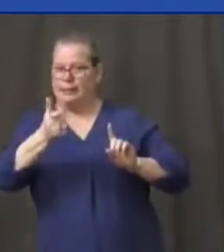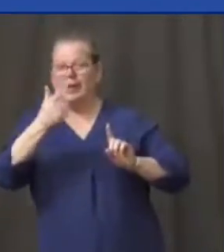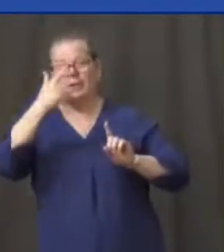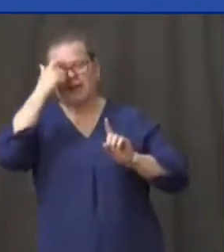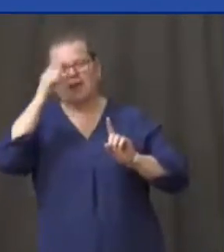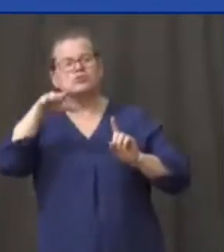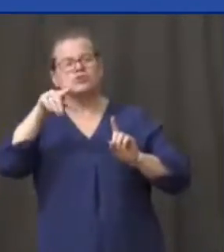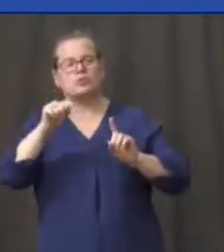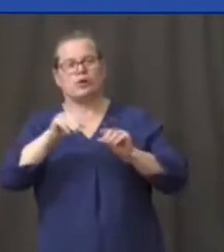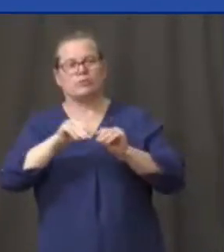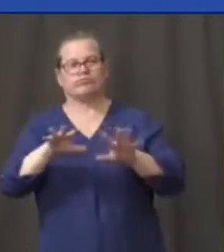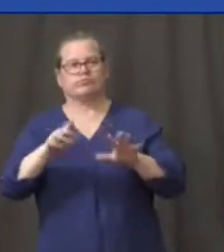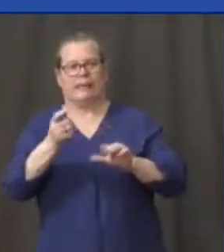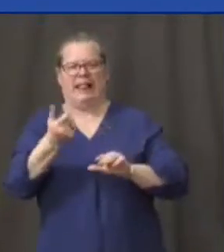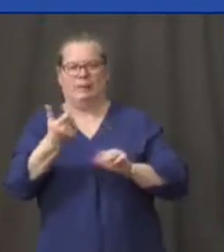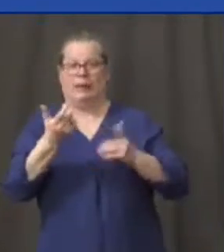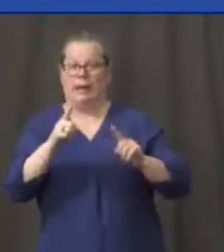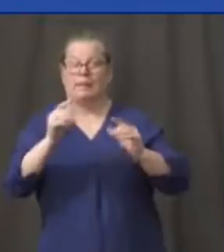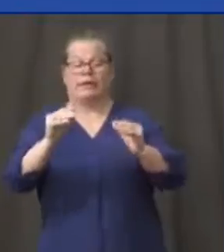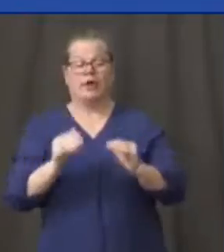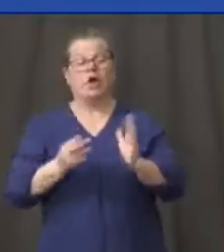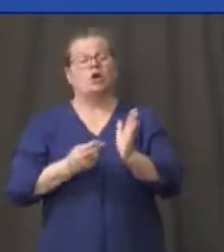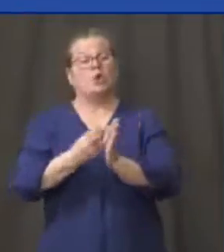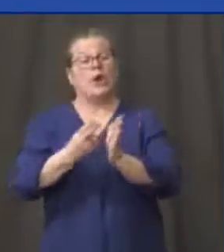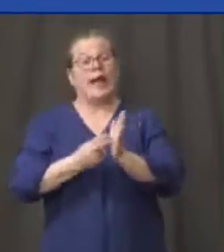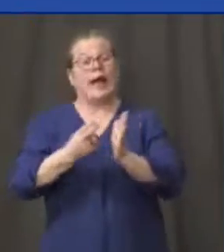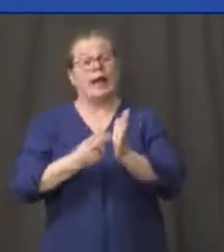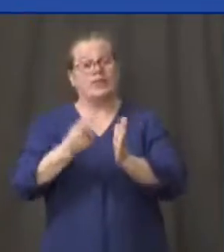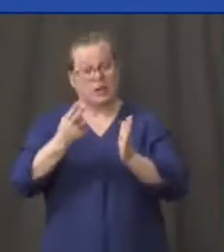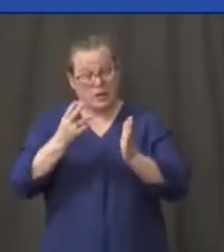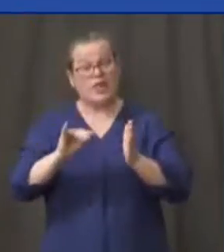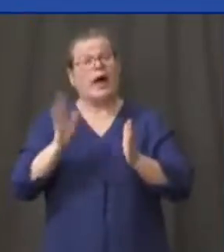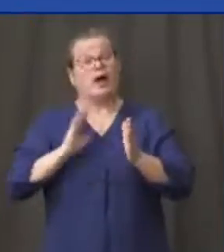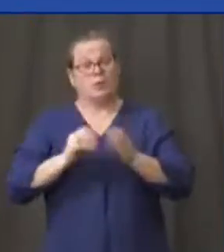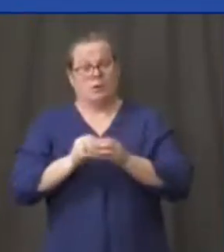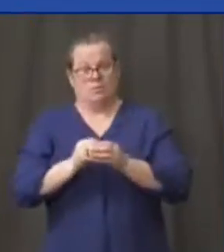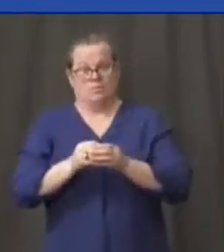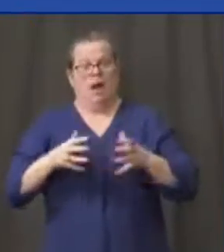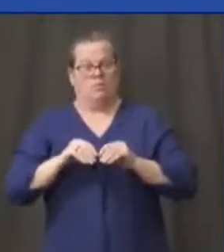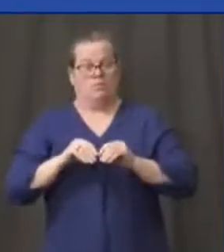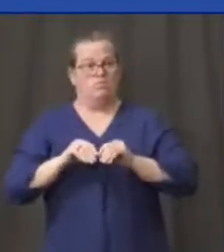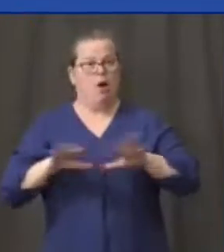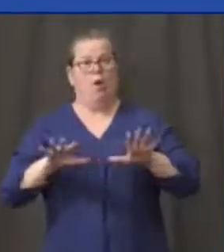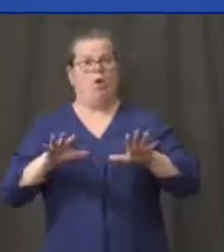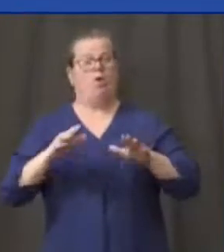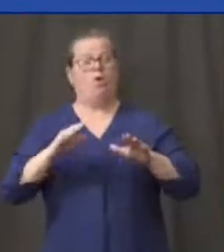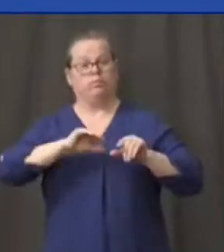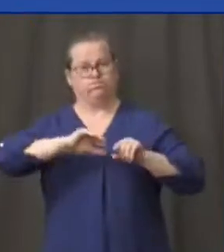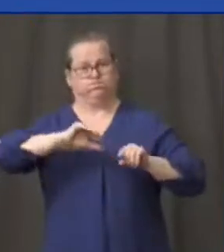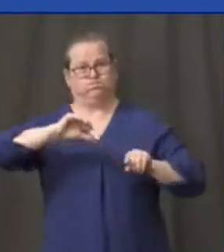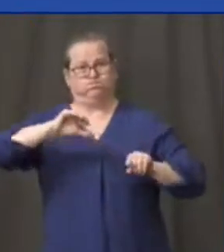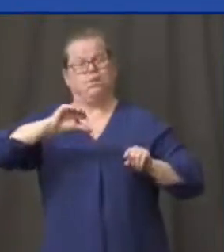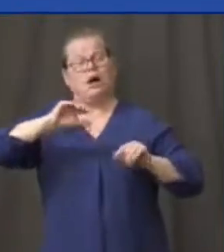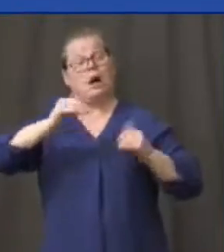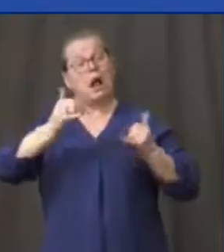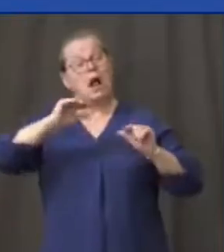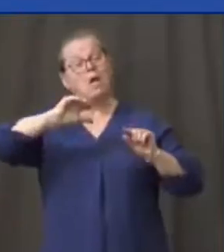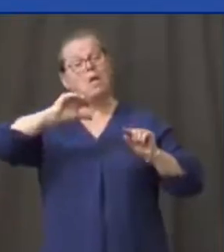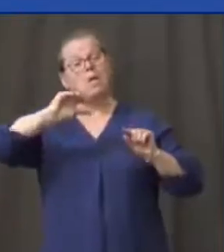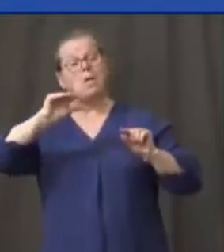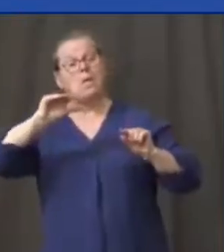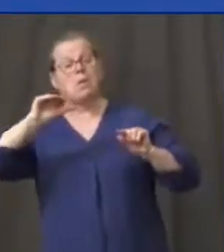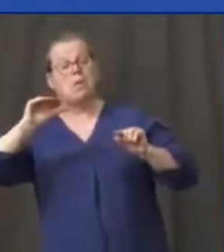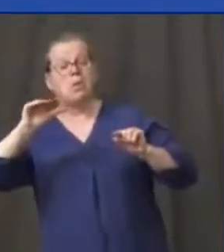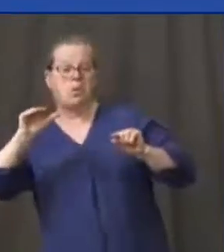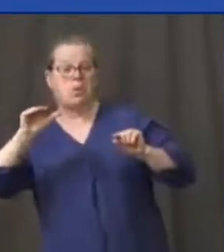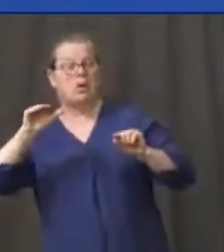that was the county that was growing the fastest until recently. But, you know, there are some indications that hospitalizations are